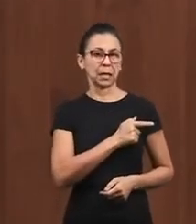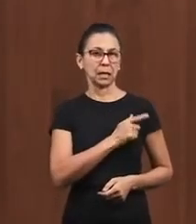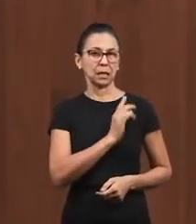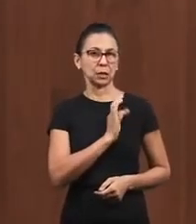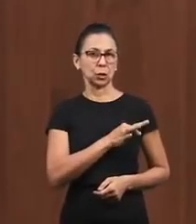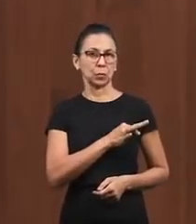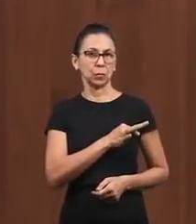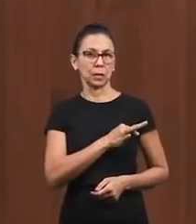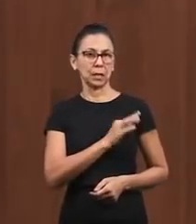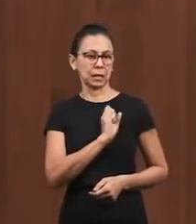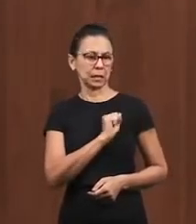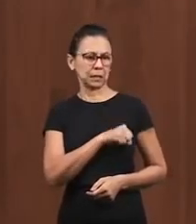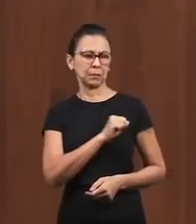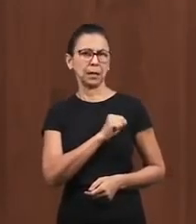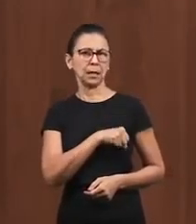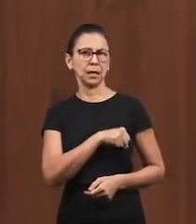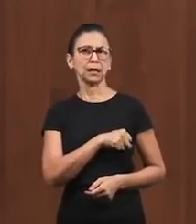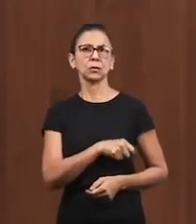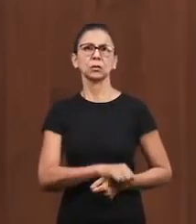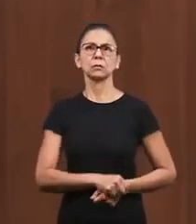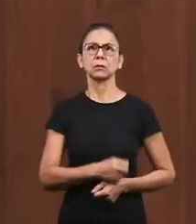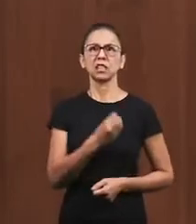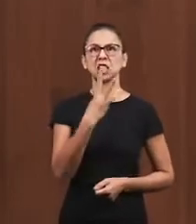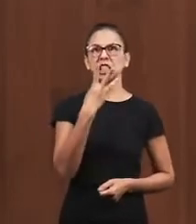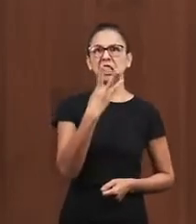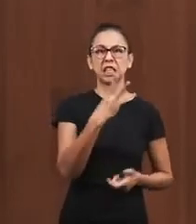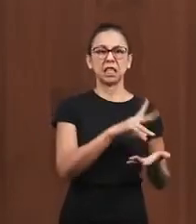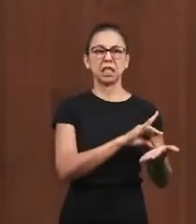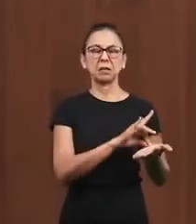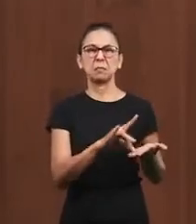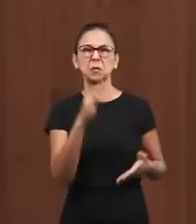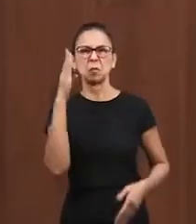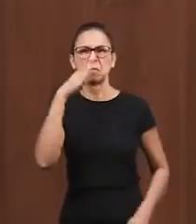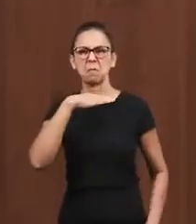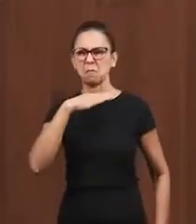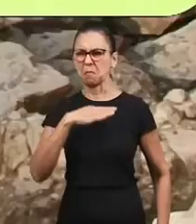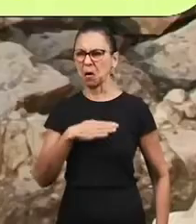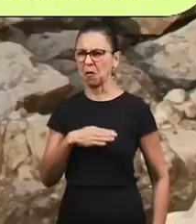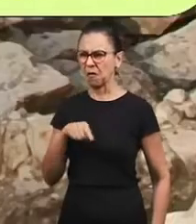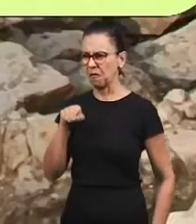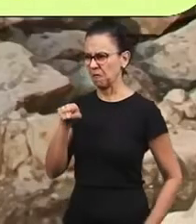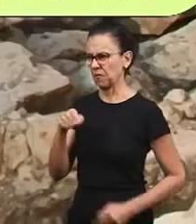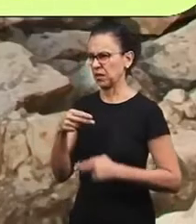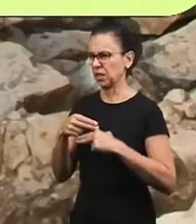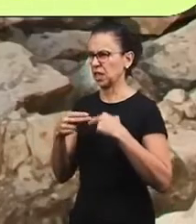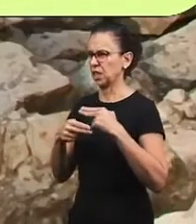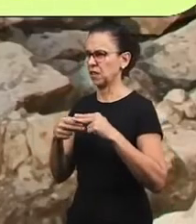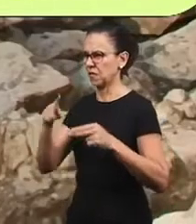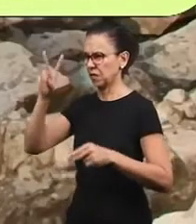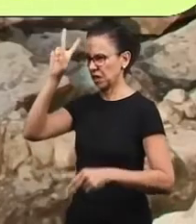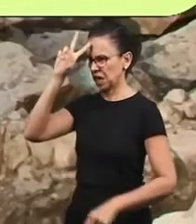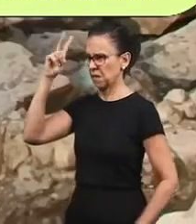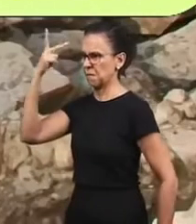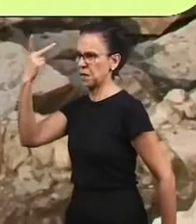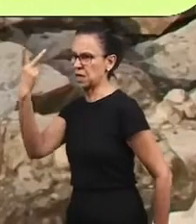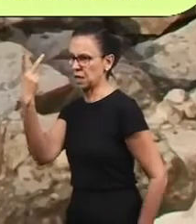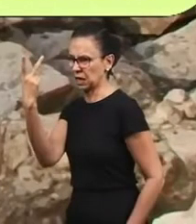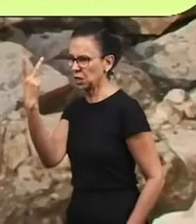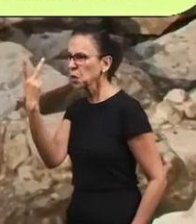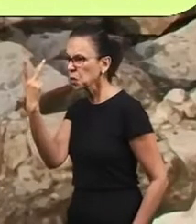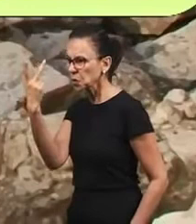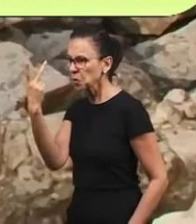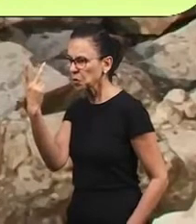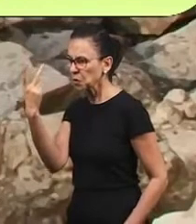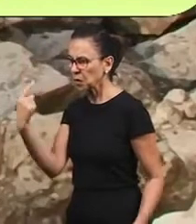and Sambalot and they invented lies and said you Nehemiah are rebelling against the king